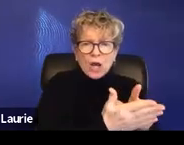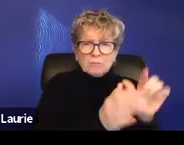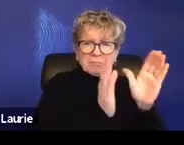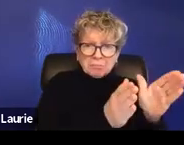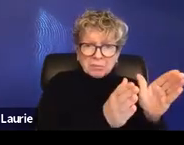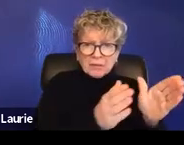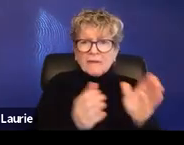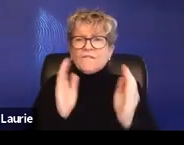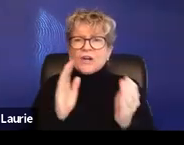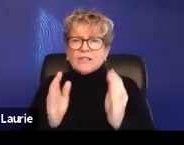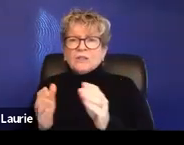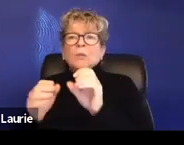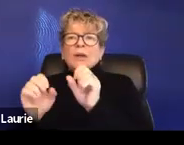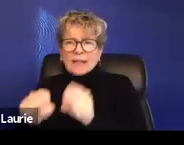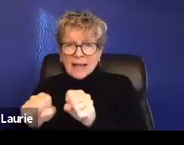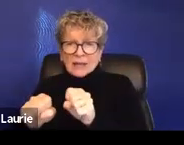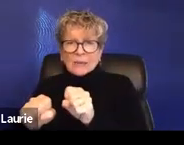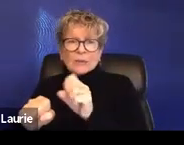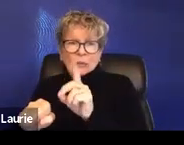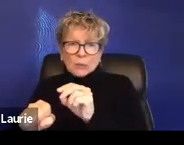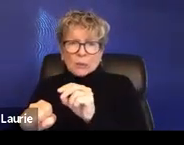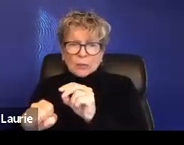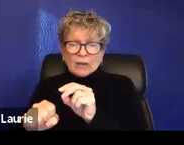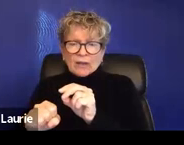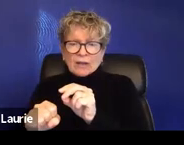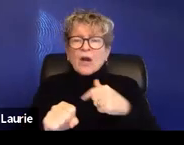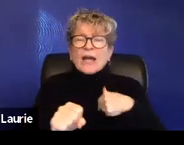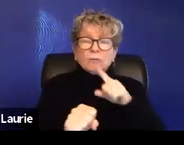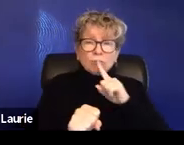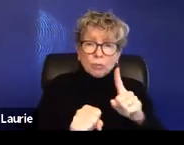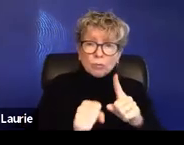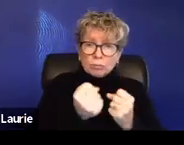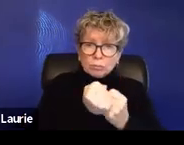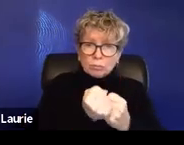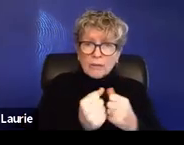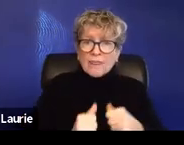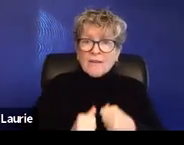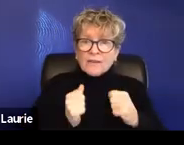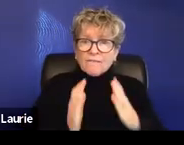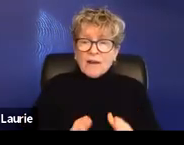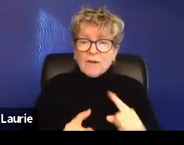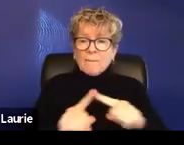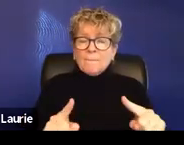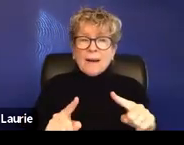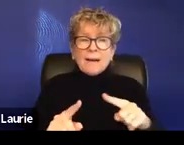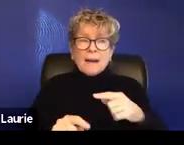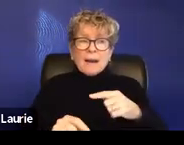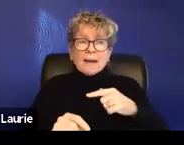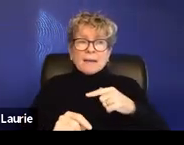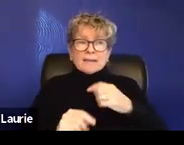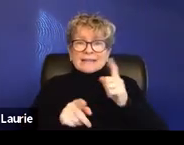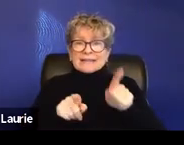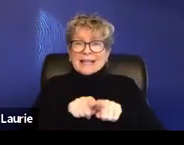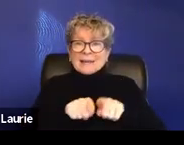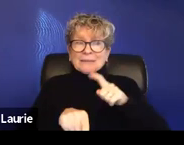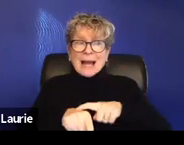you know, as much as you can do for the survivor, but not at the risk of losing your license or not being able to